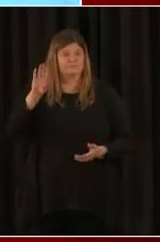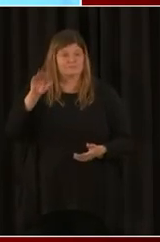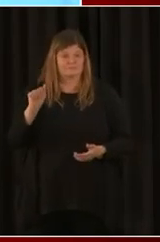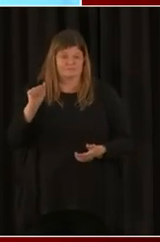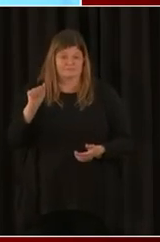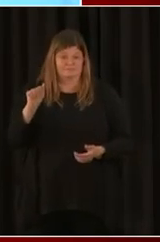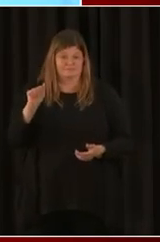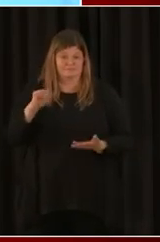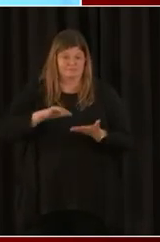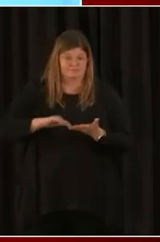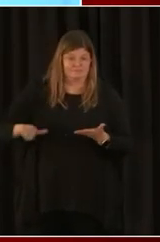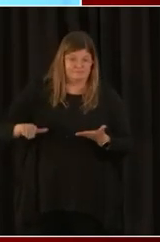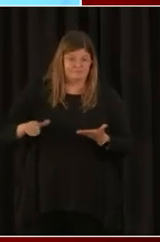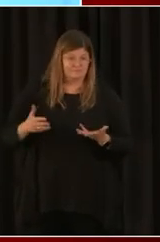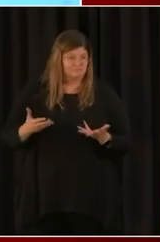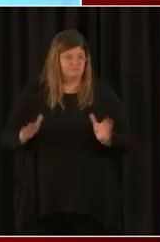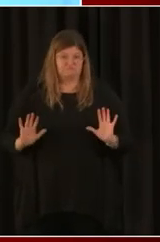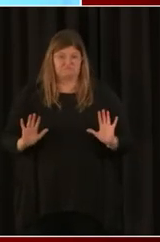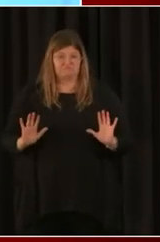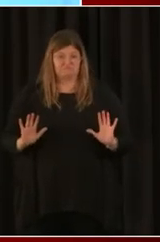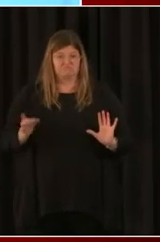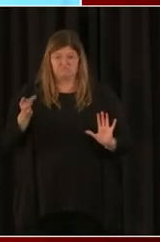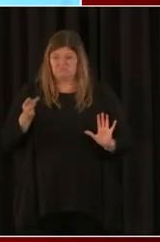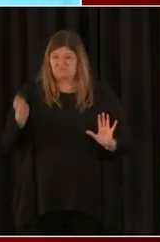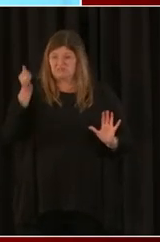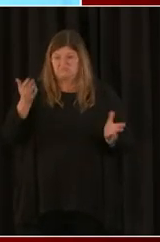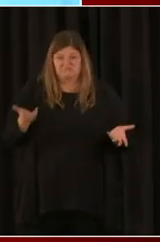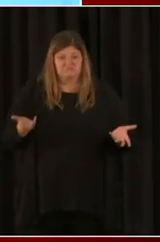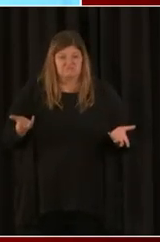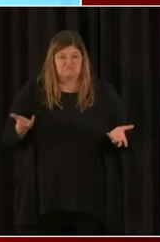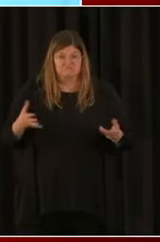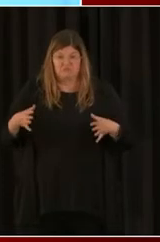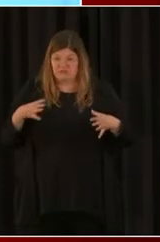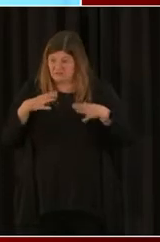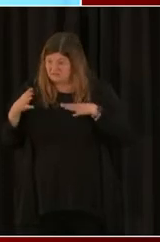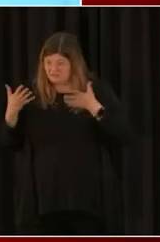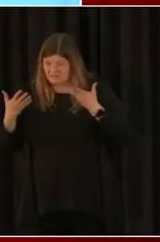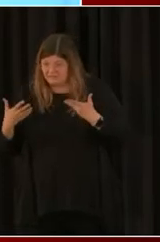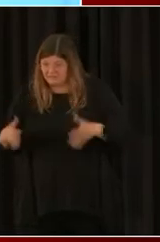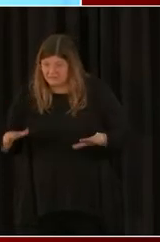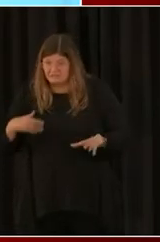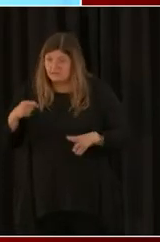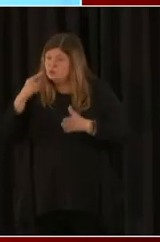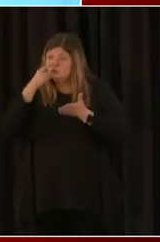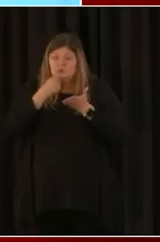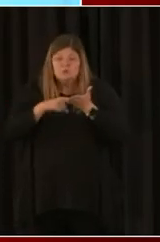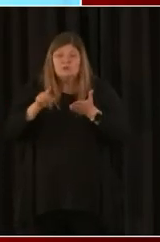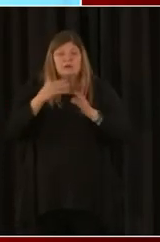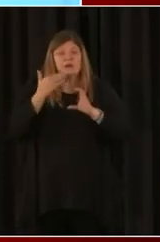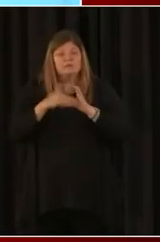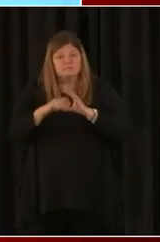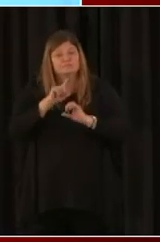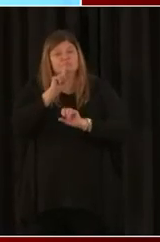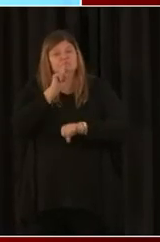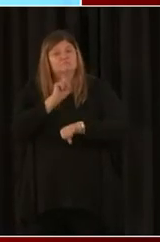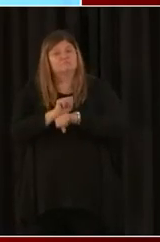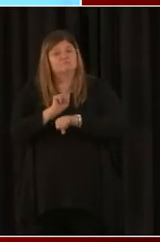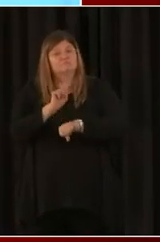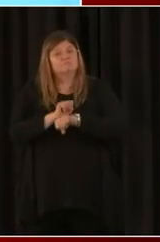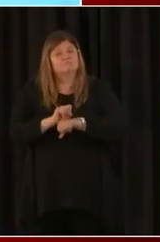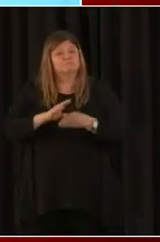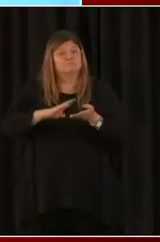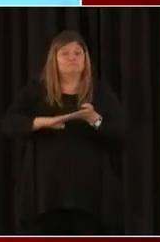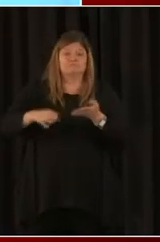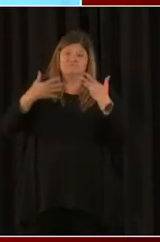go in for forgiveness. And literally, after coming back from the holiday and checking my mail, I literally got my forgiveness, signed off paperwork that